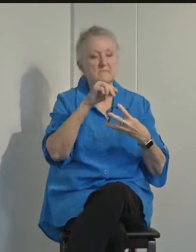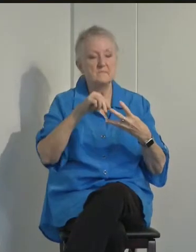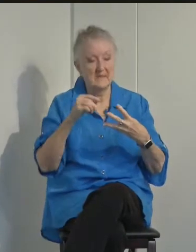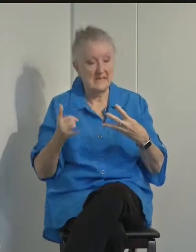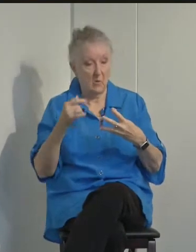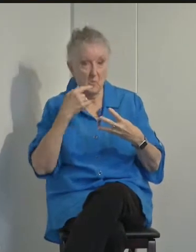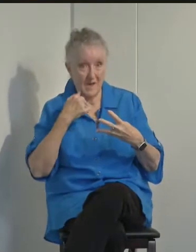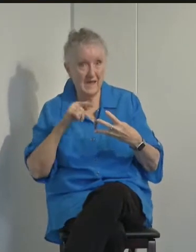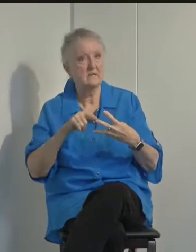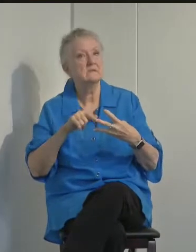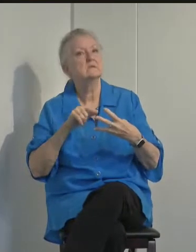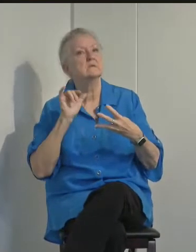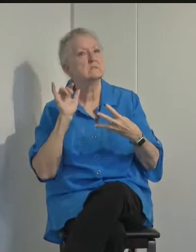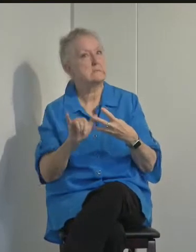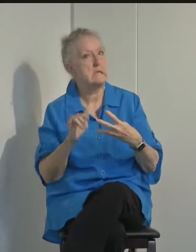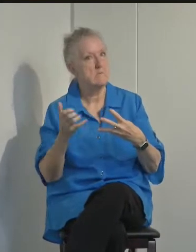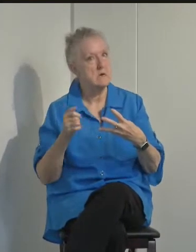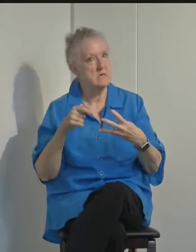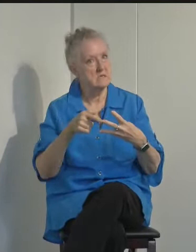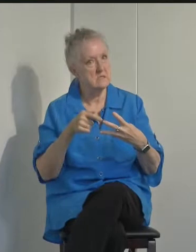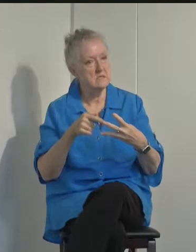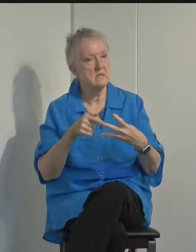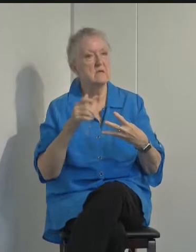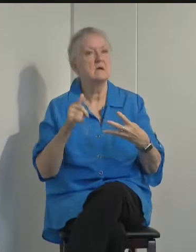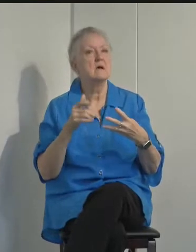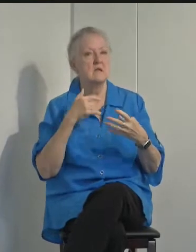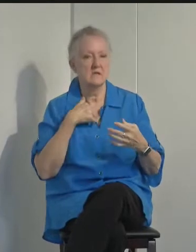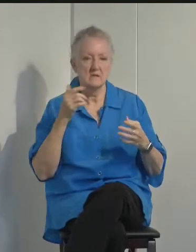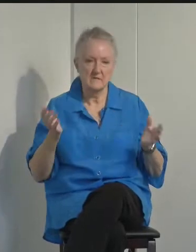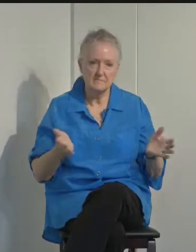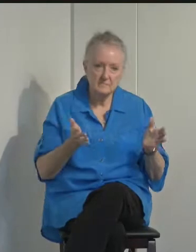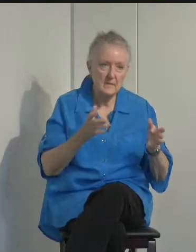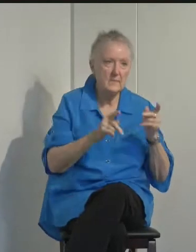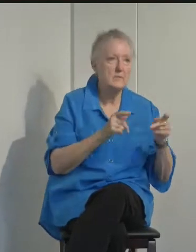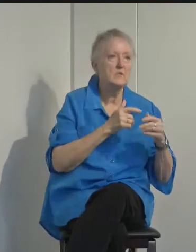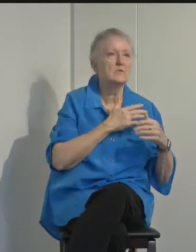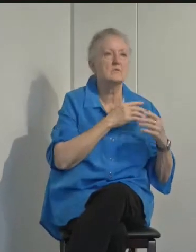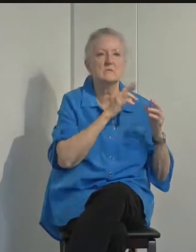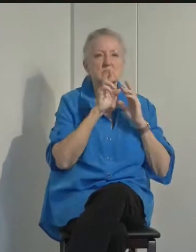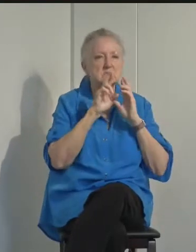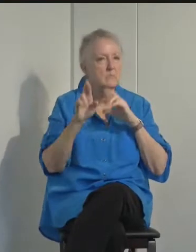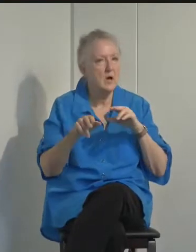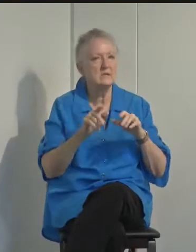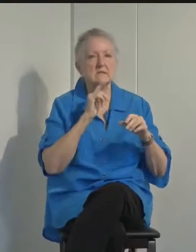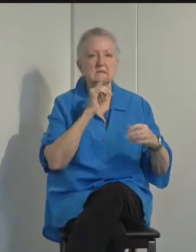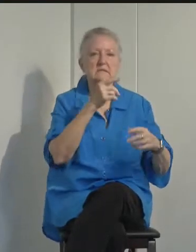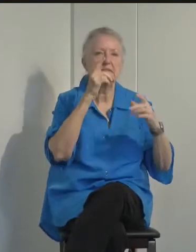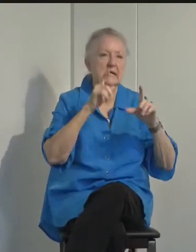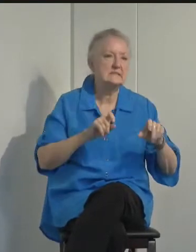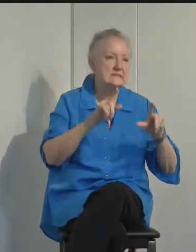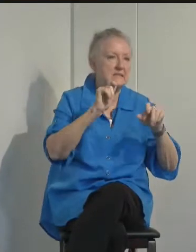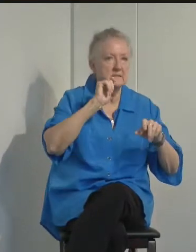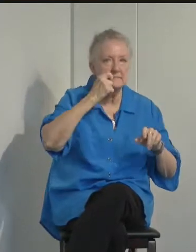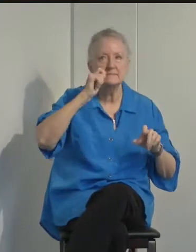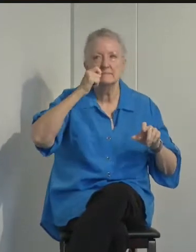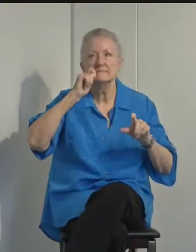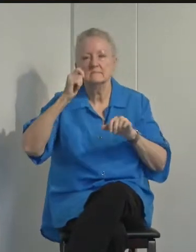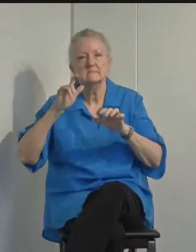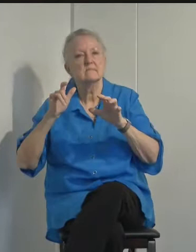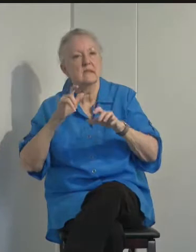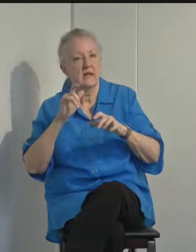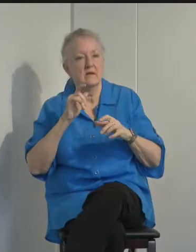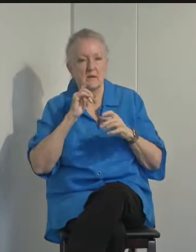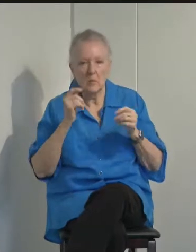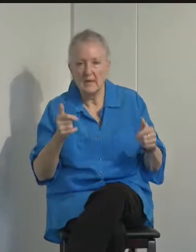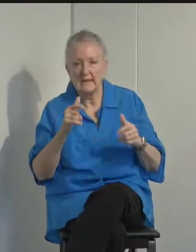to thank the members of our community who have heeded our call to get tested for COVID-19. Increased testing allows the public health department to quickly